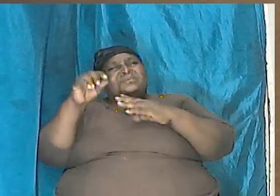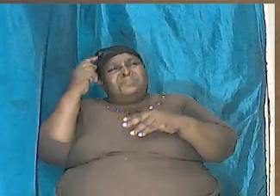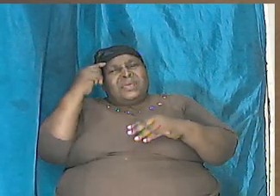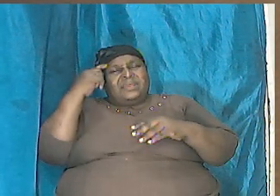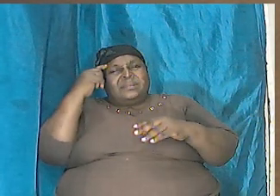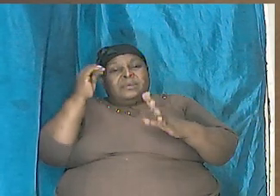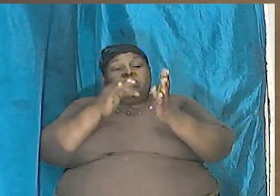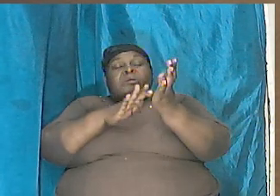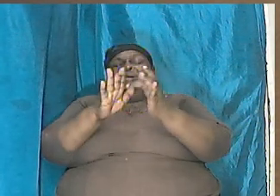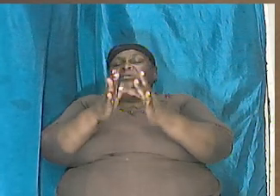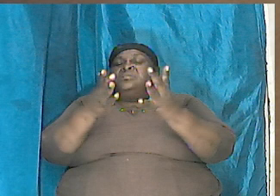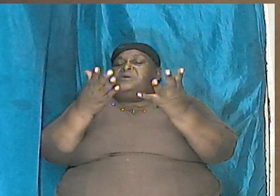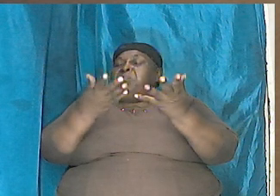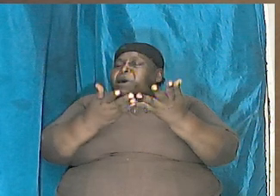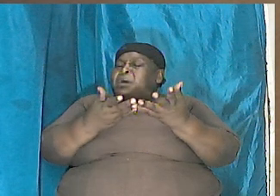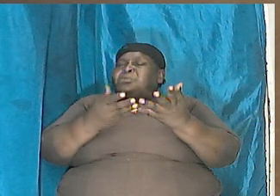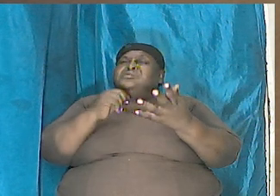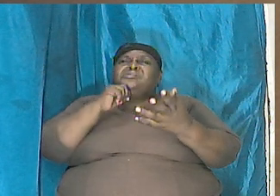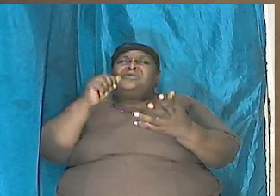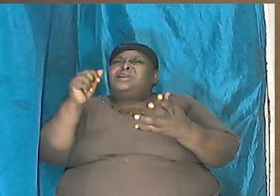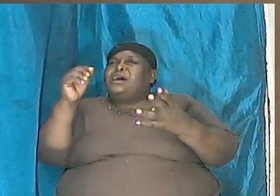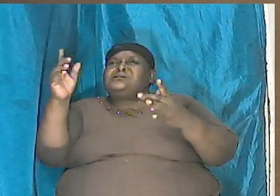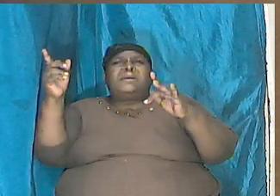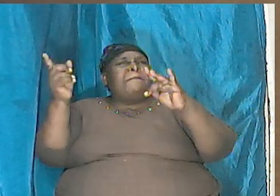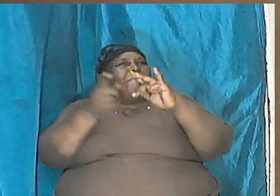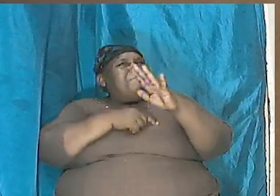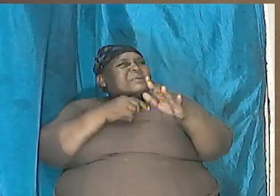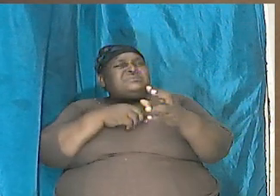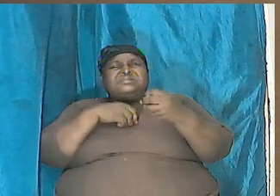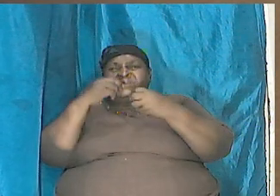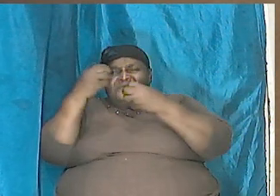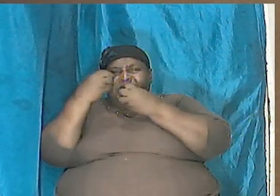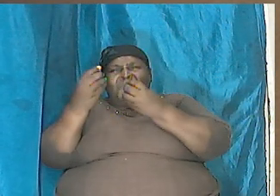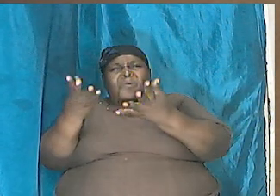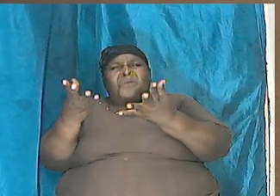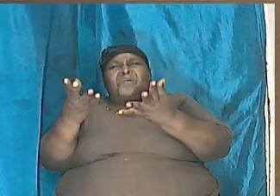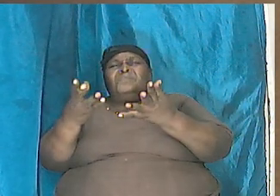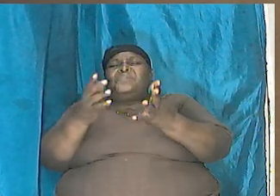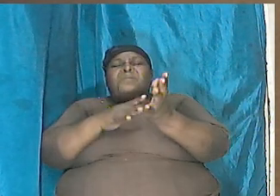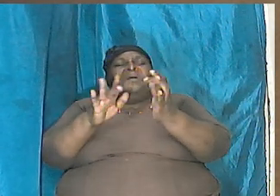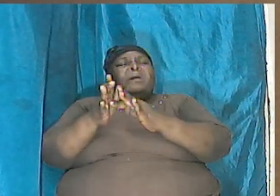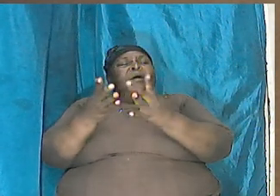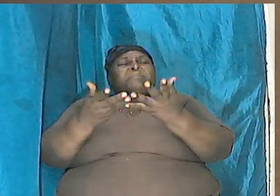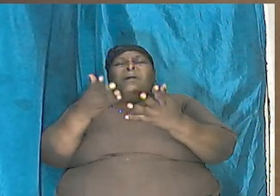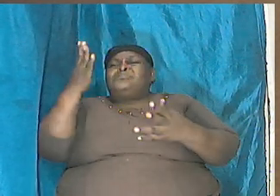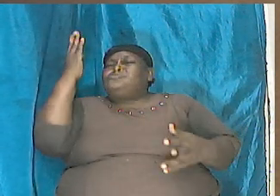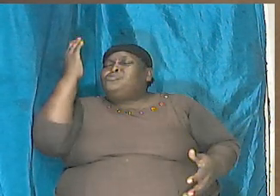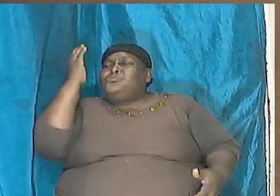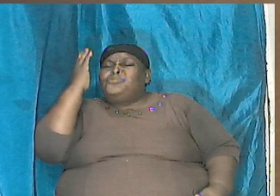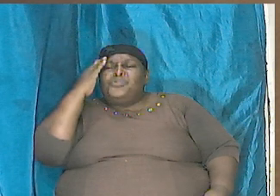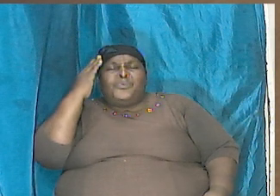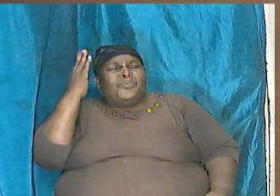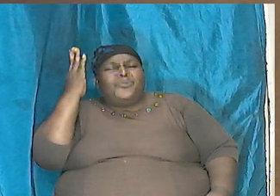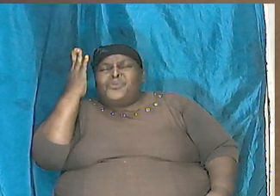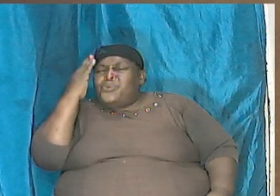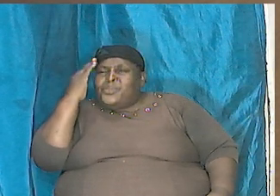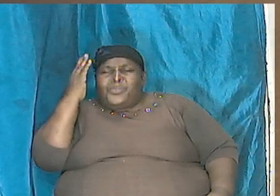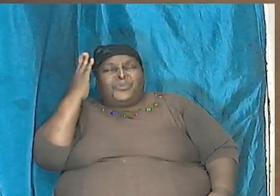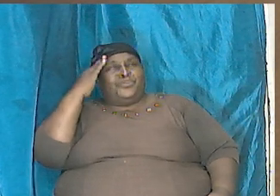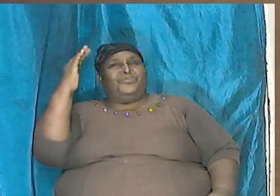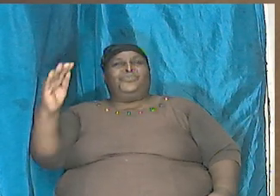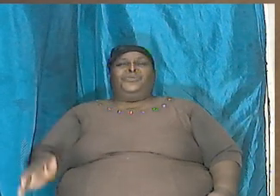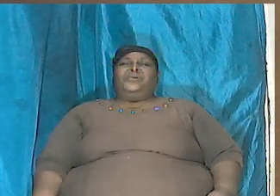is not misinformed the Bible knows the Bible literally knows